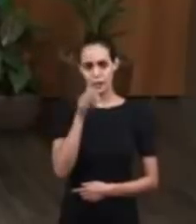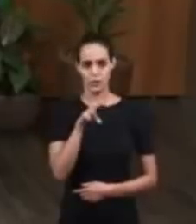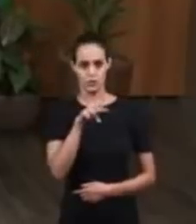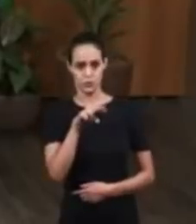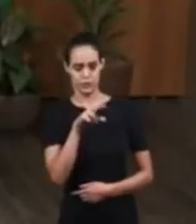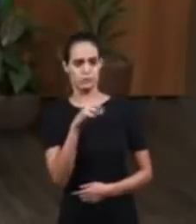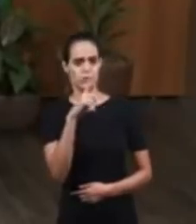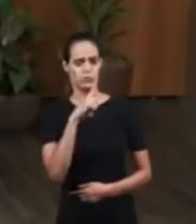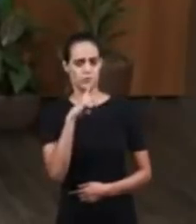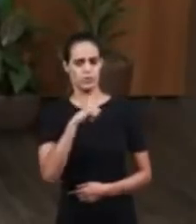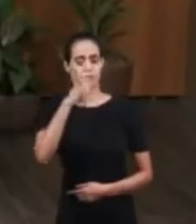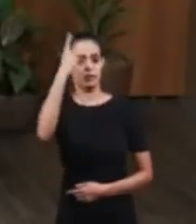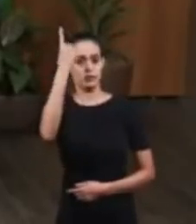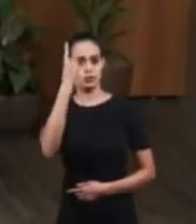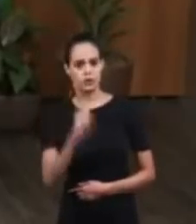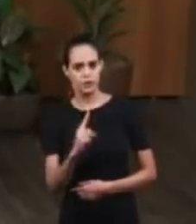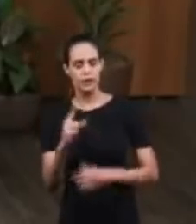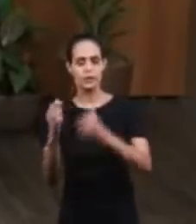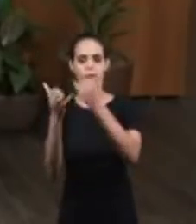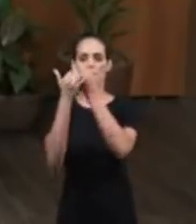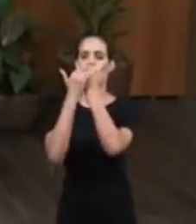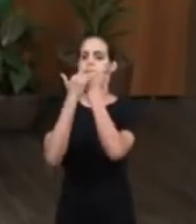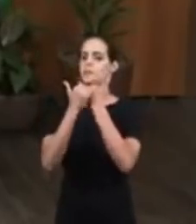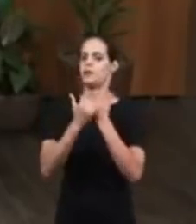that his brothers had to forgiveness.